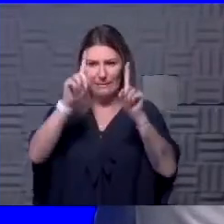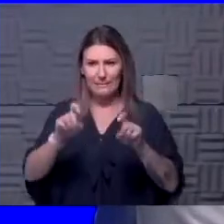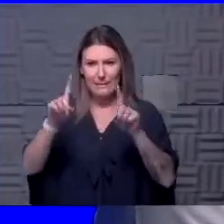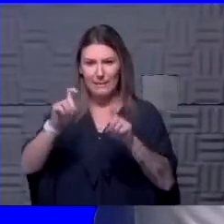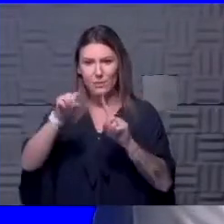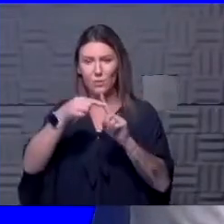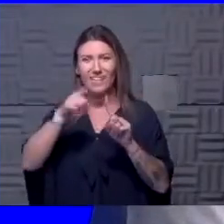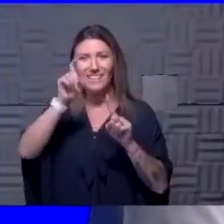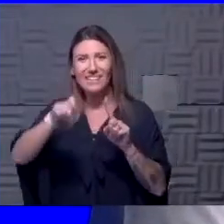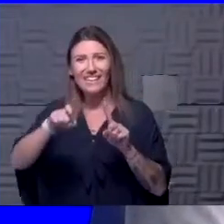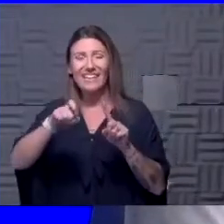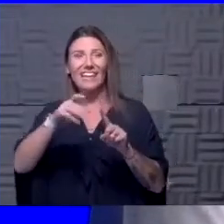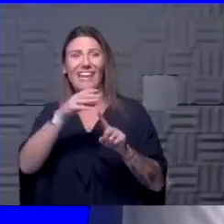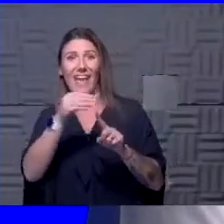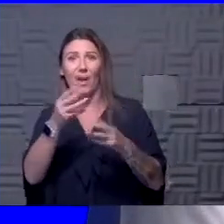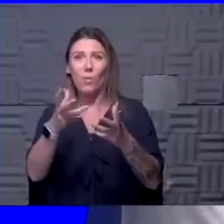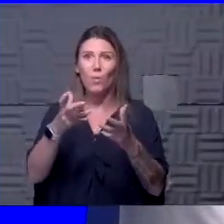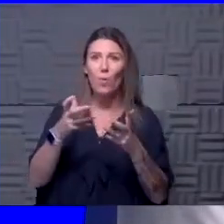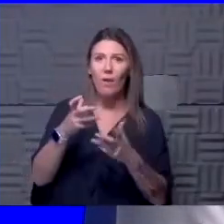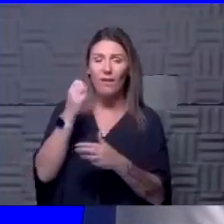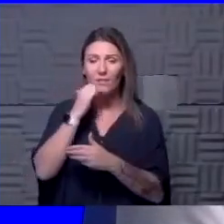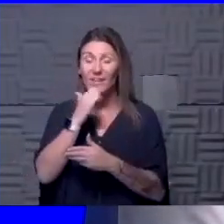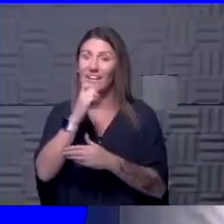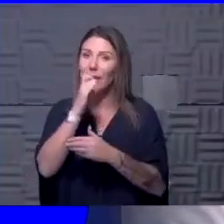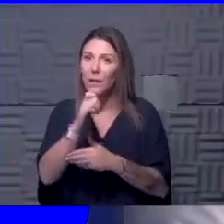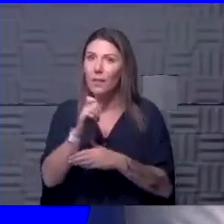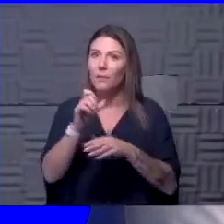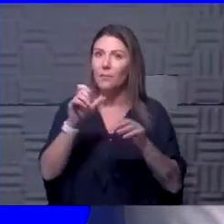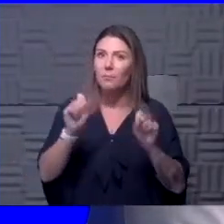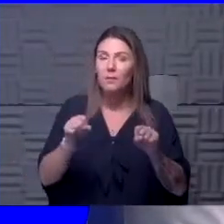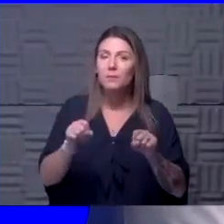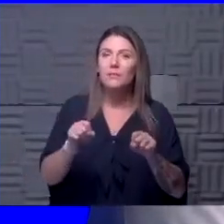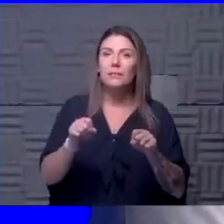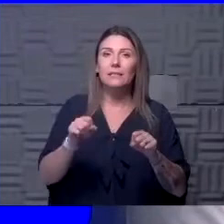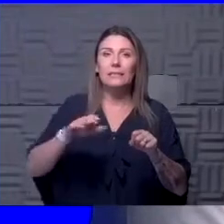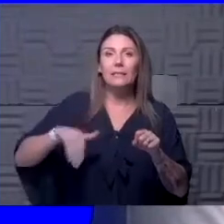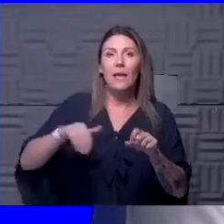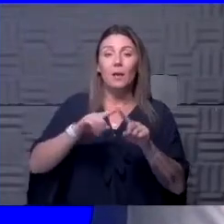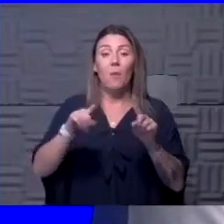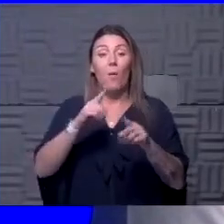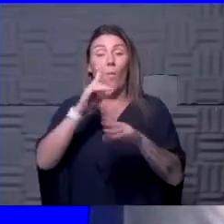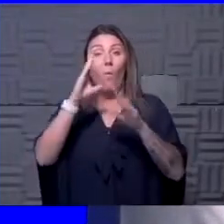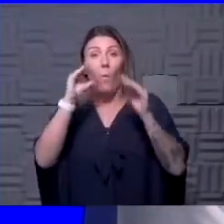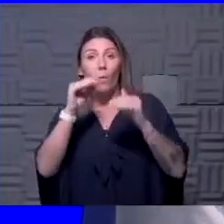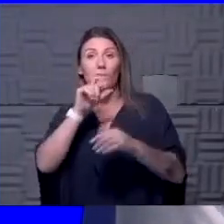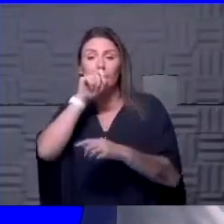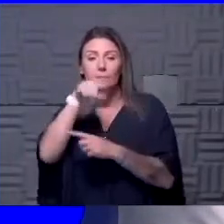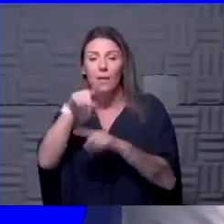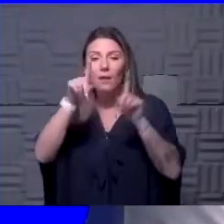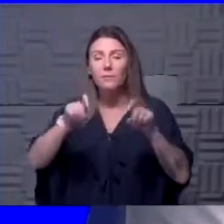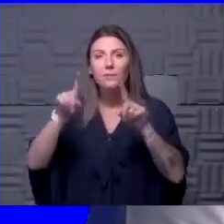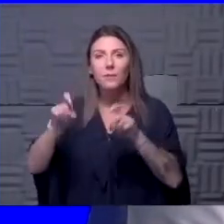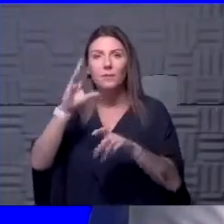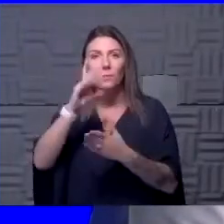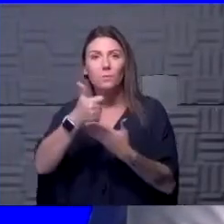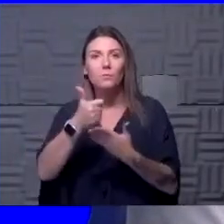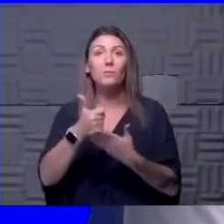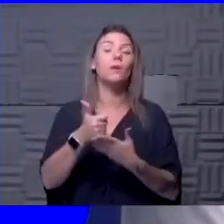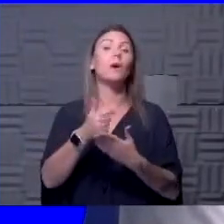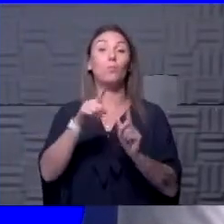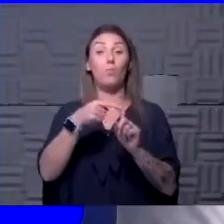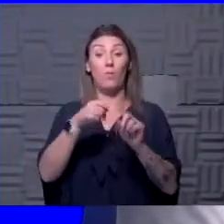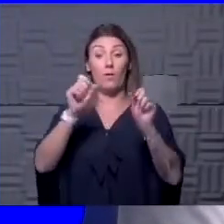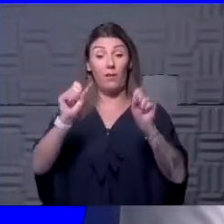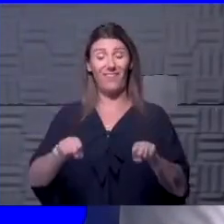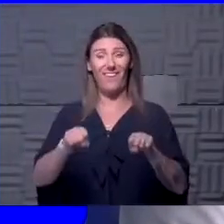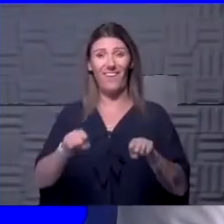when you want it, every day if possible. We don't have that capacity yet. Hopefully, the saliva will help with that, the saliva testing. But once we can